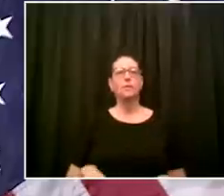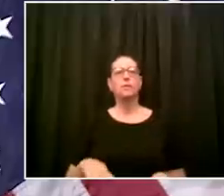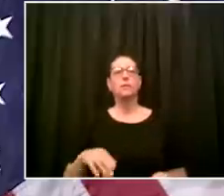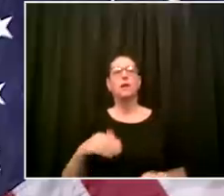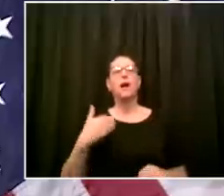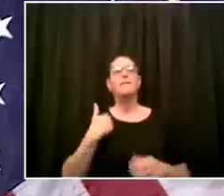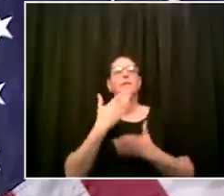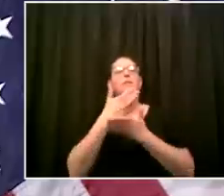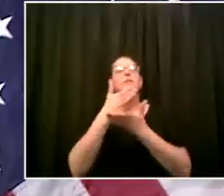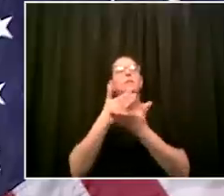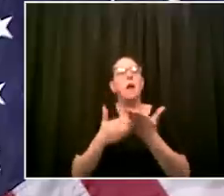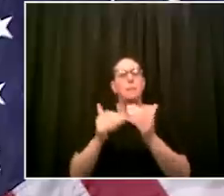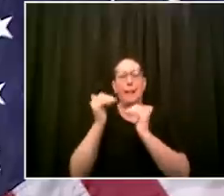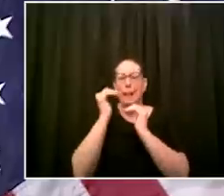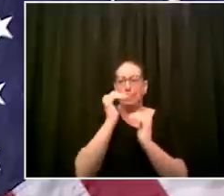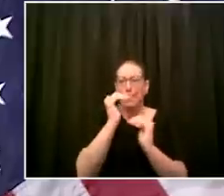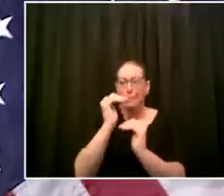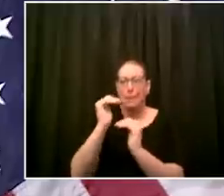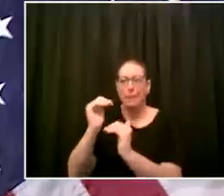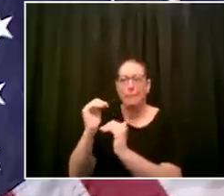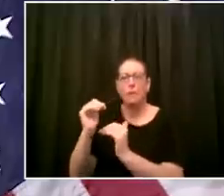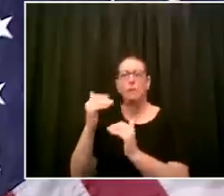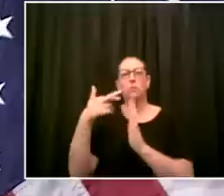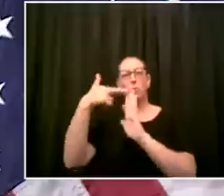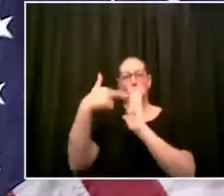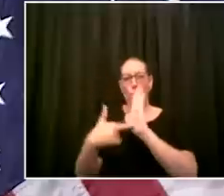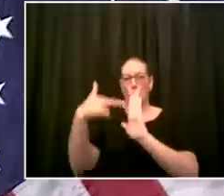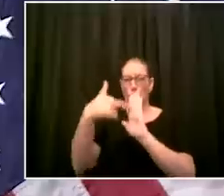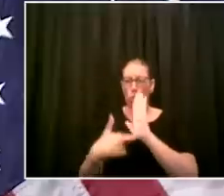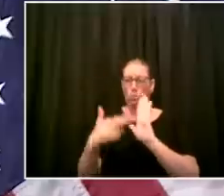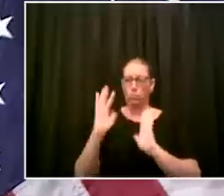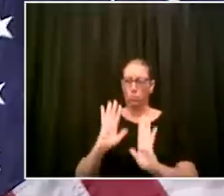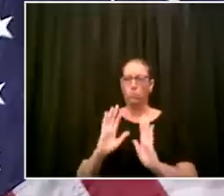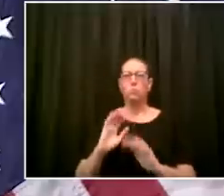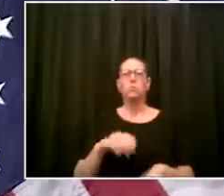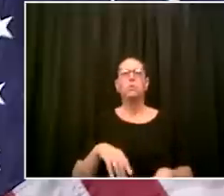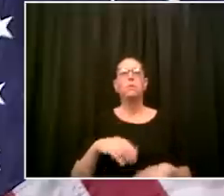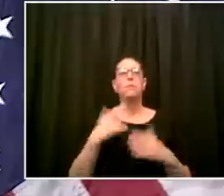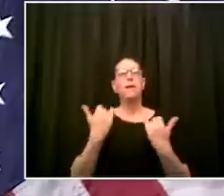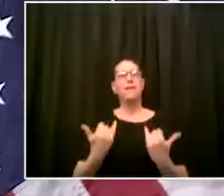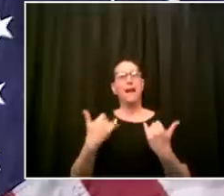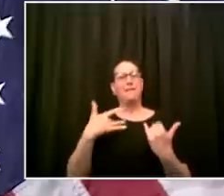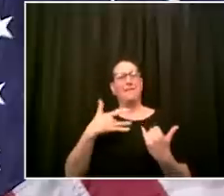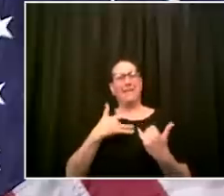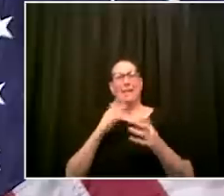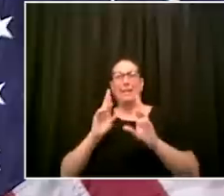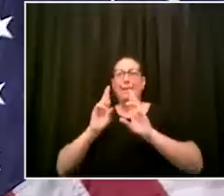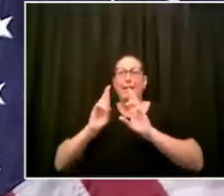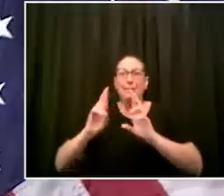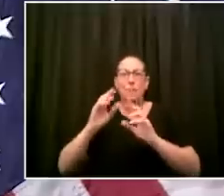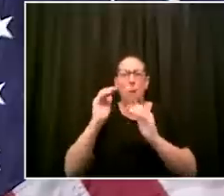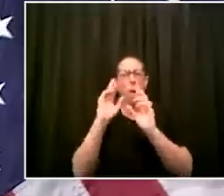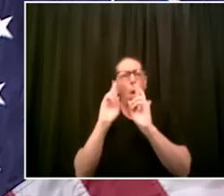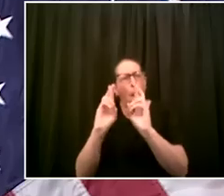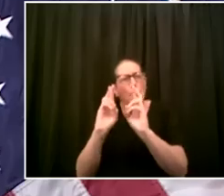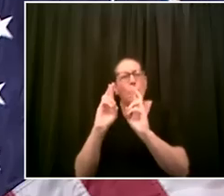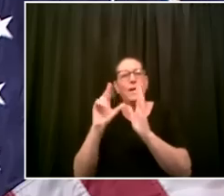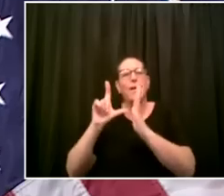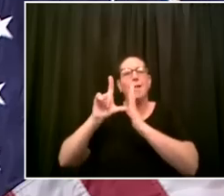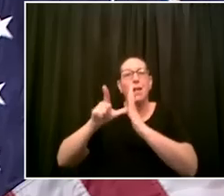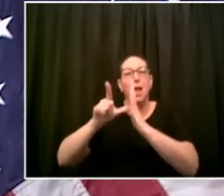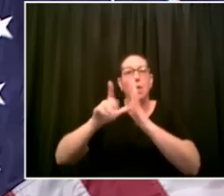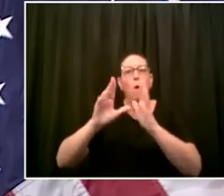but you know we're holding out the hope that at some point we could open up and we're training the lifeguards and we'll be ready